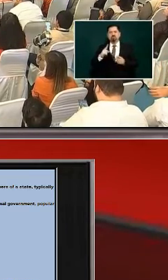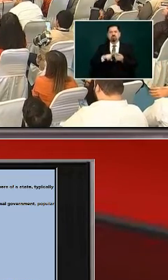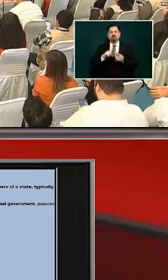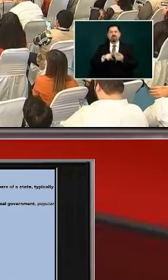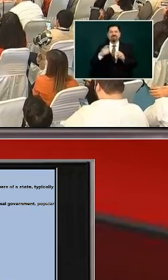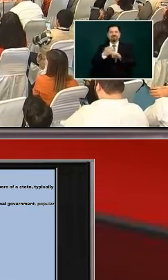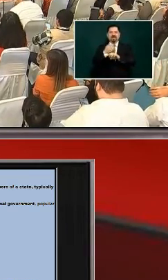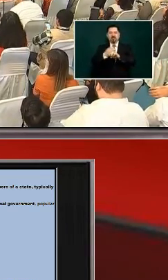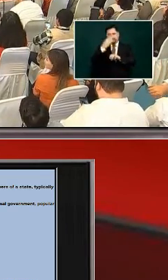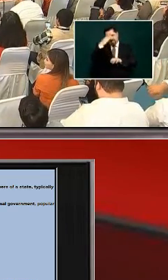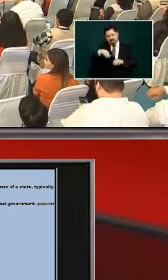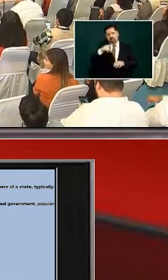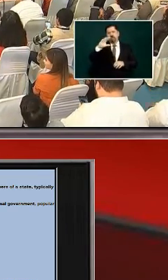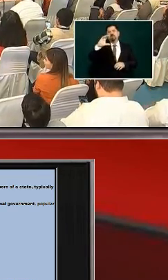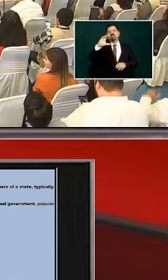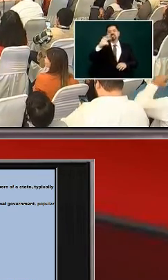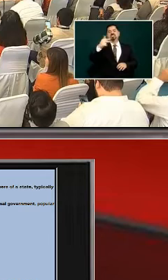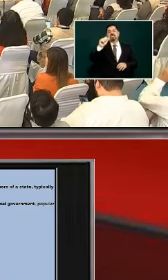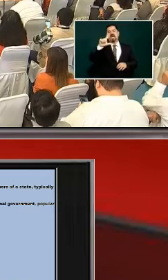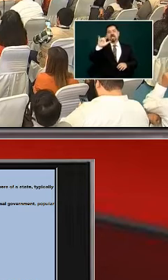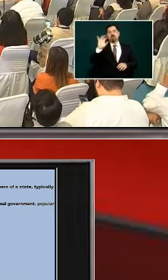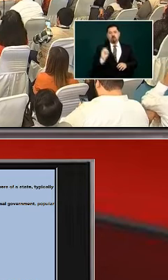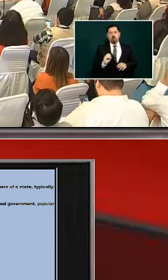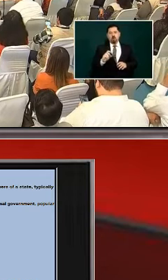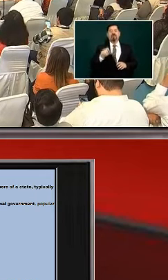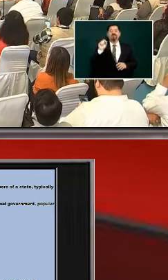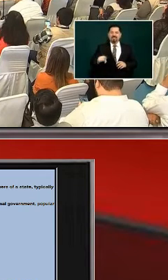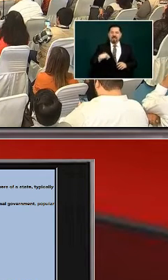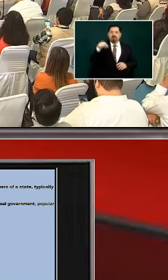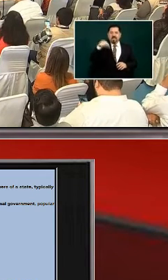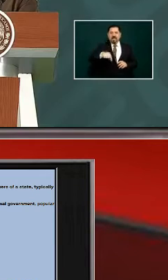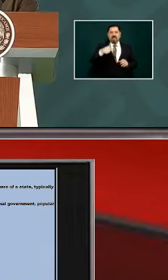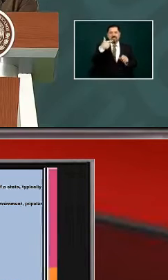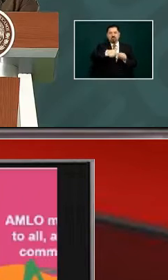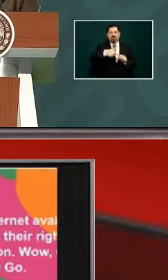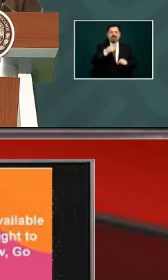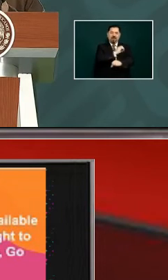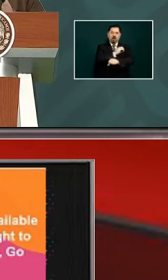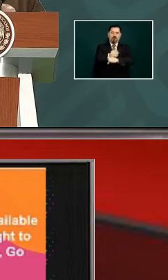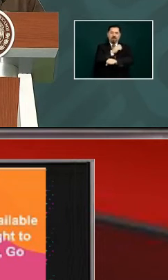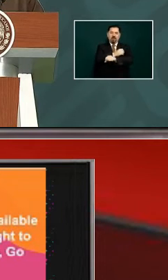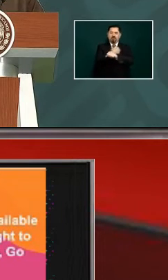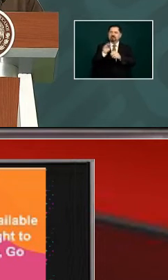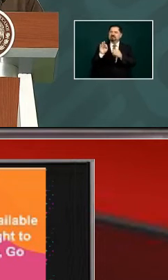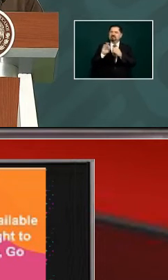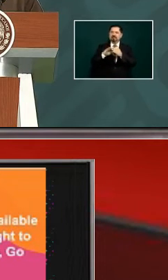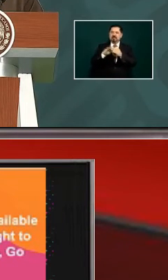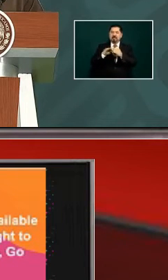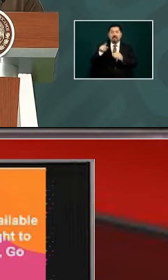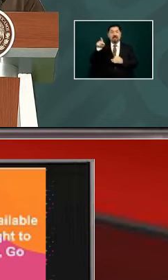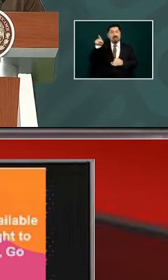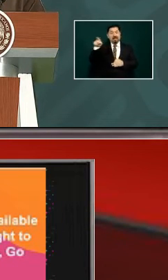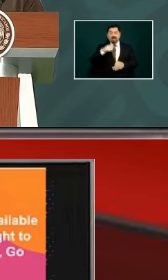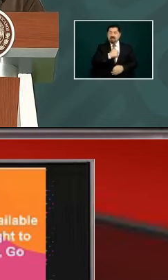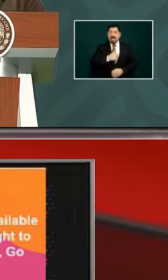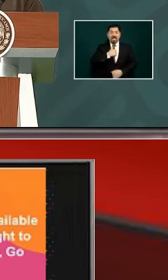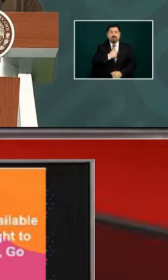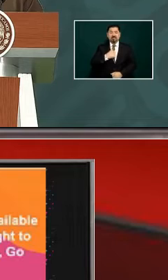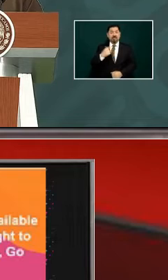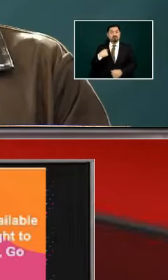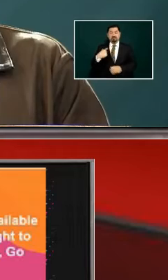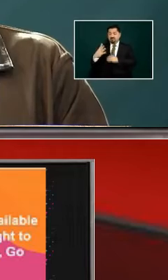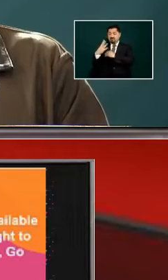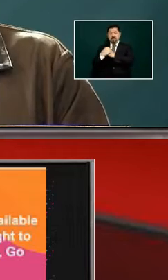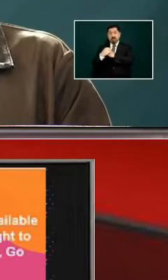they refused to uh have their pumps checked so that means that they're up to no good